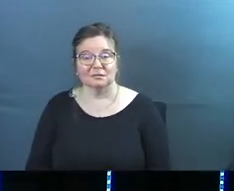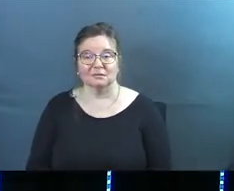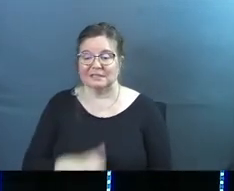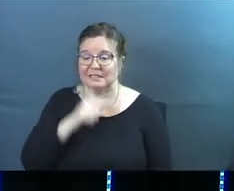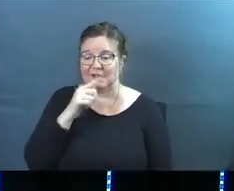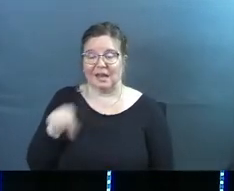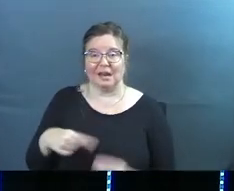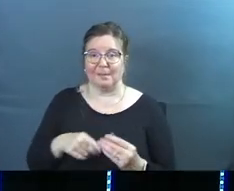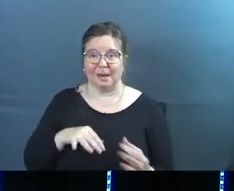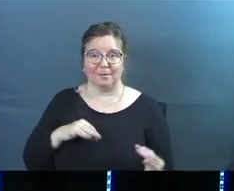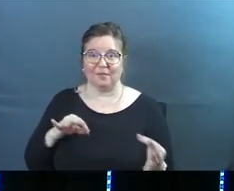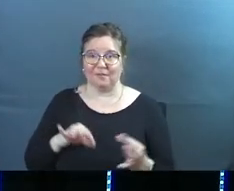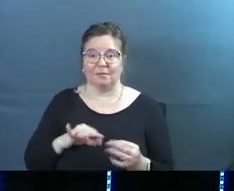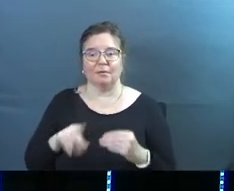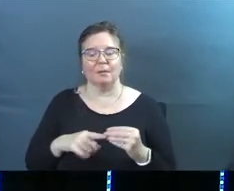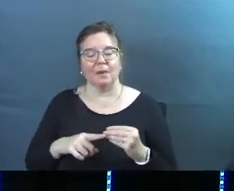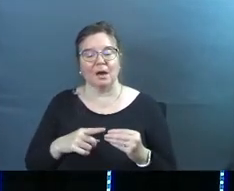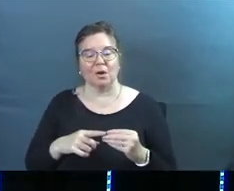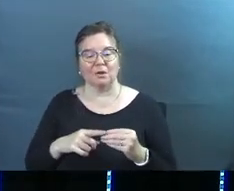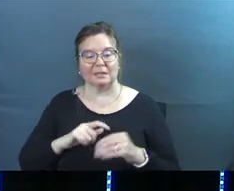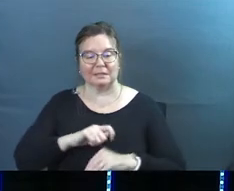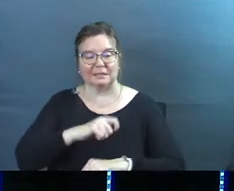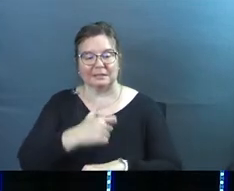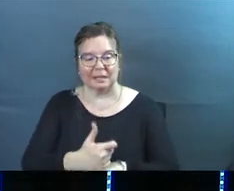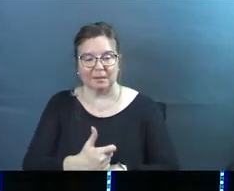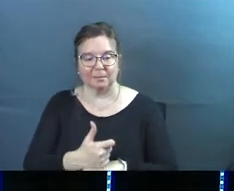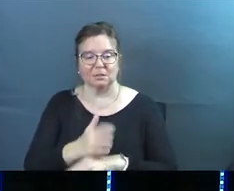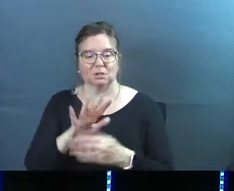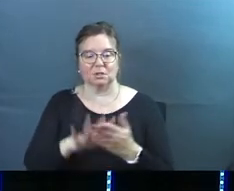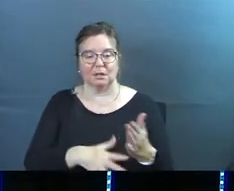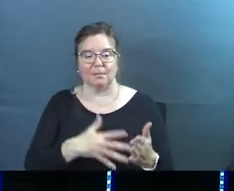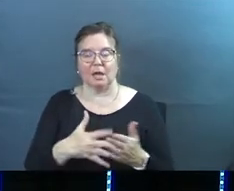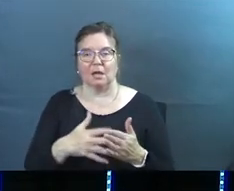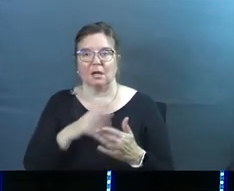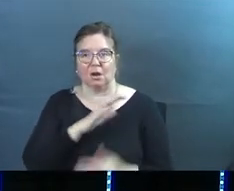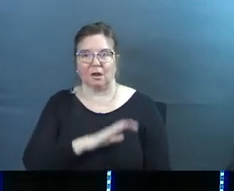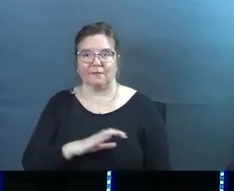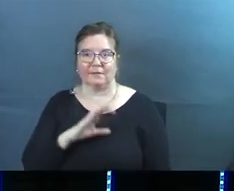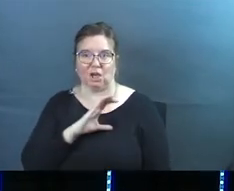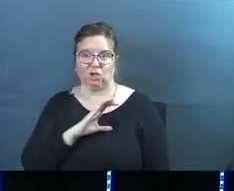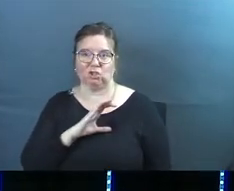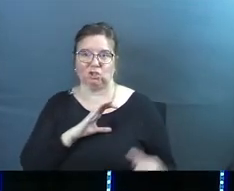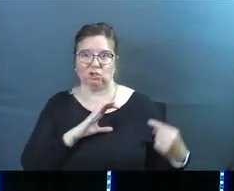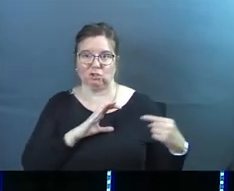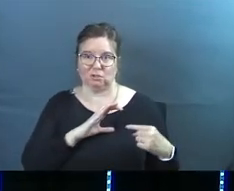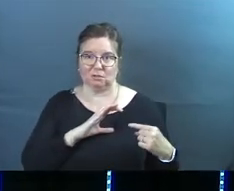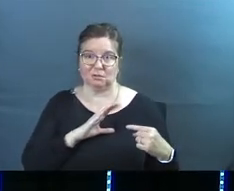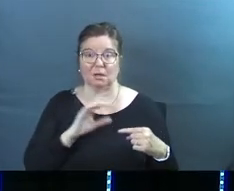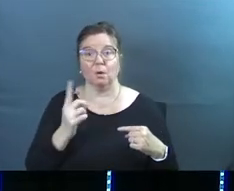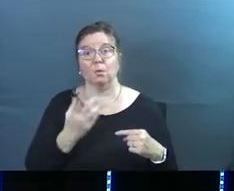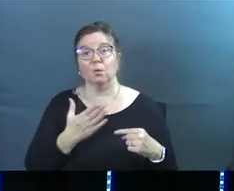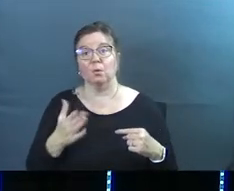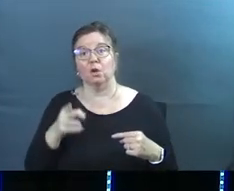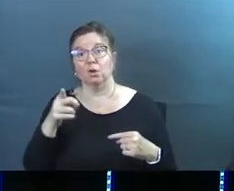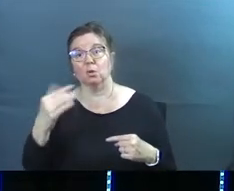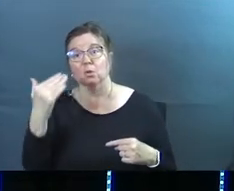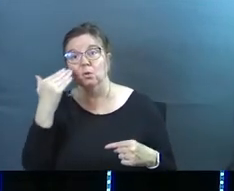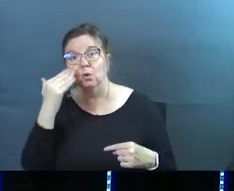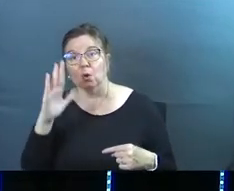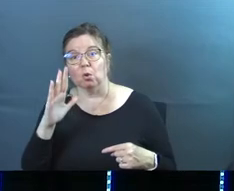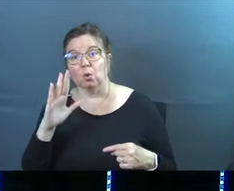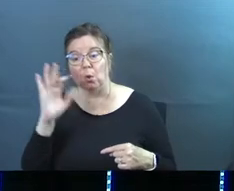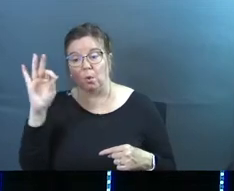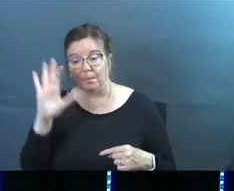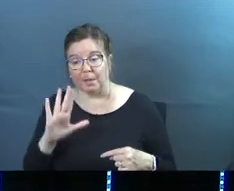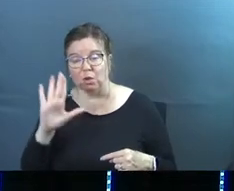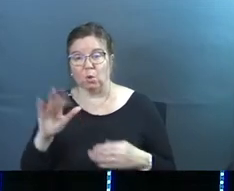It's not about perfection. It's about an established pattern of character. And one of the ways that you know that your